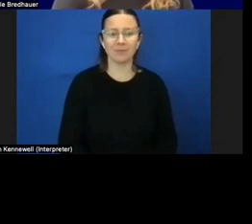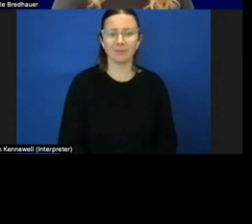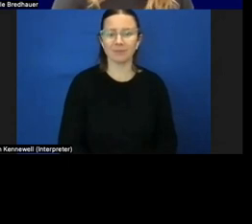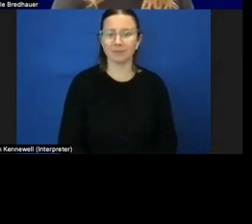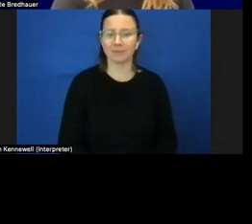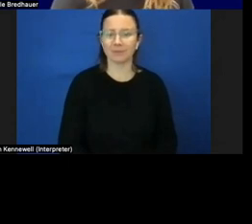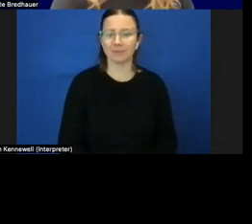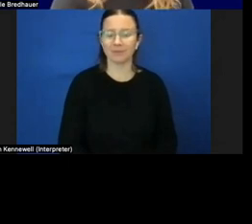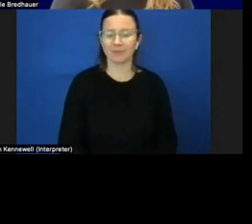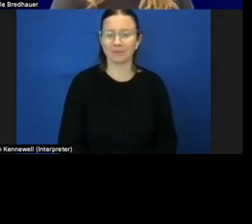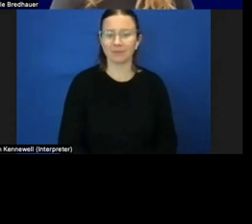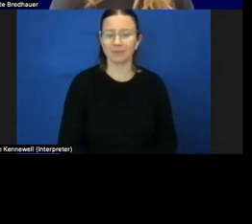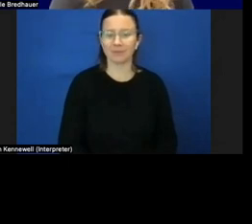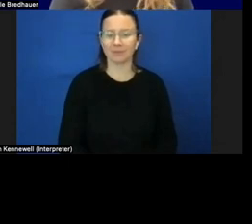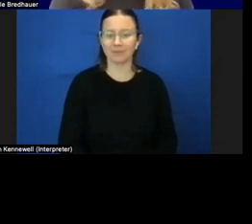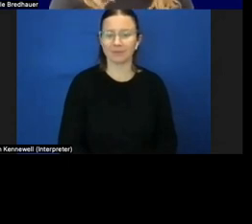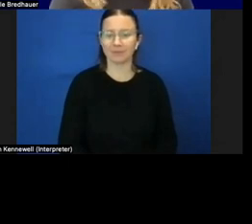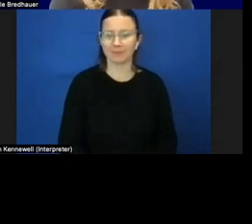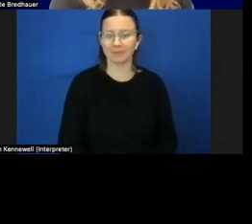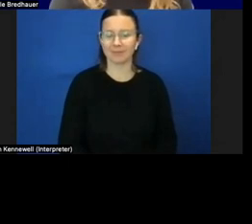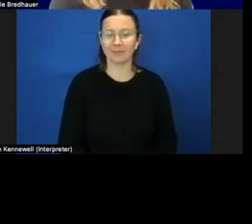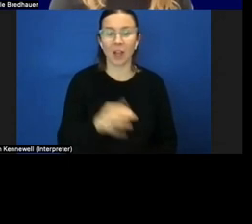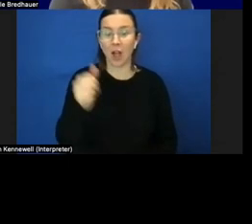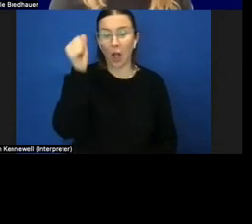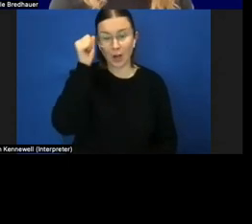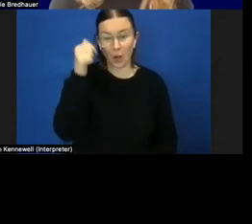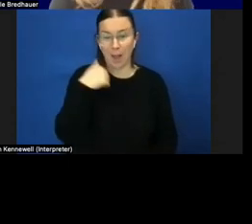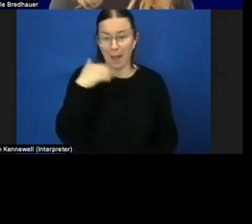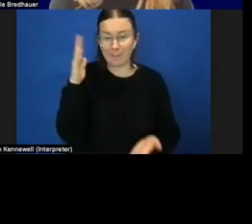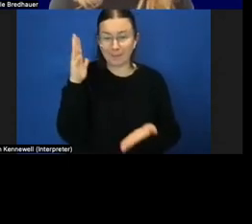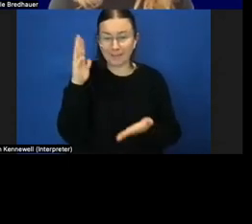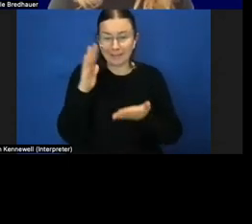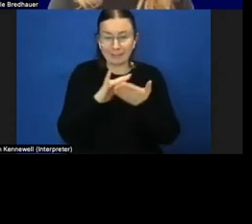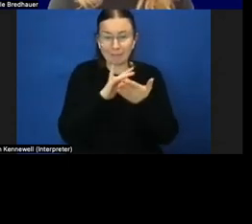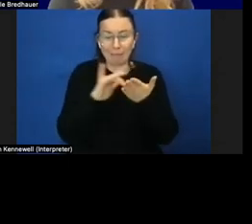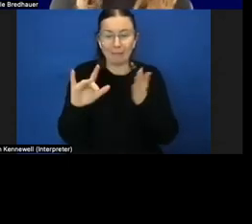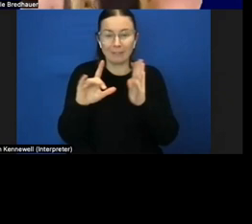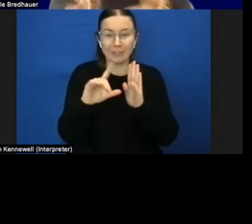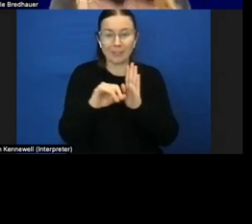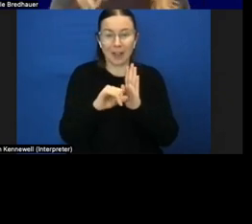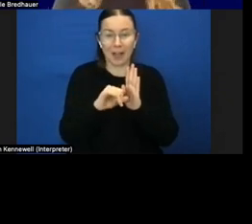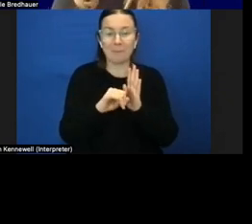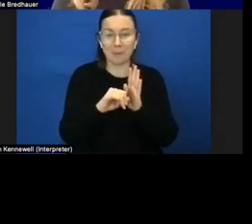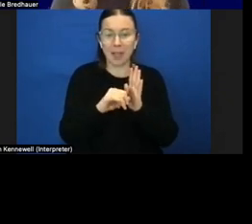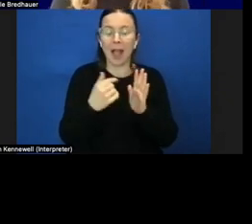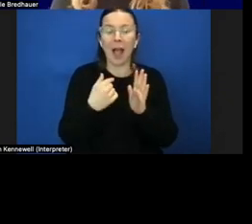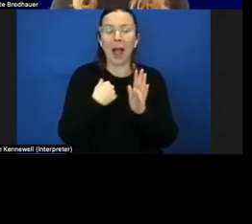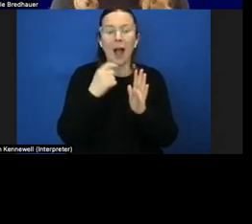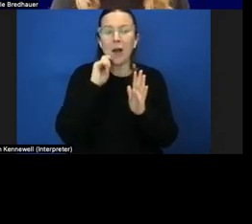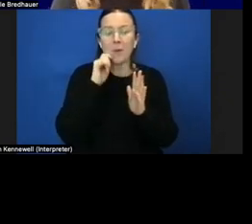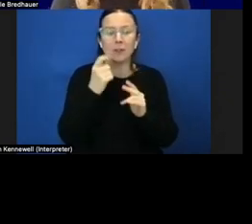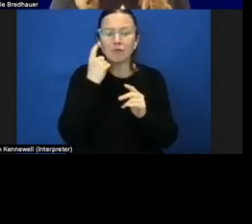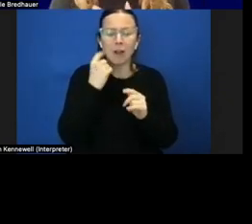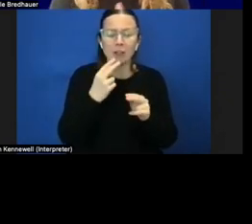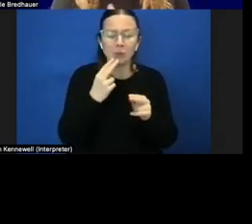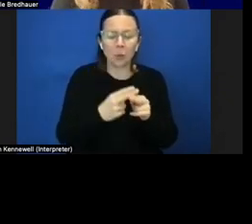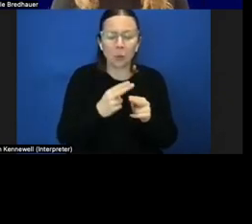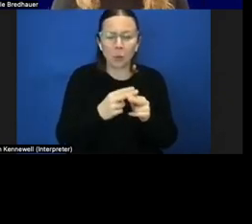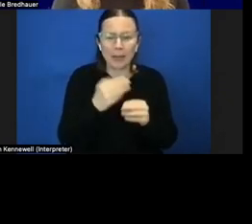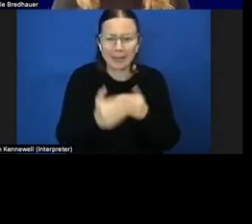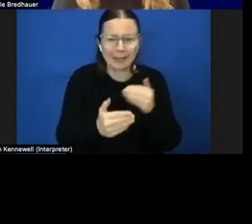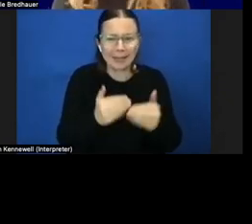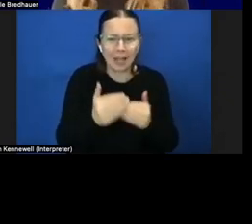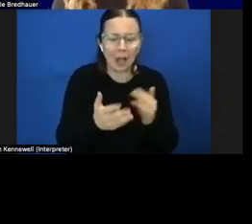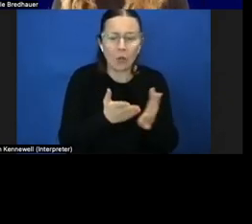oh i i know i'm running out of time i'm going to um just try and quickly move through